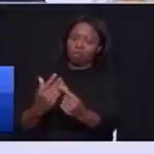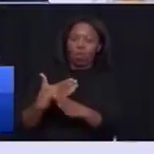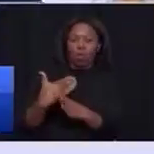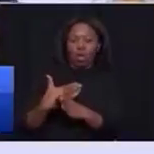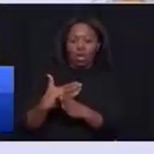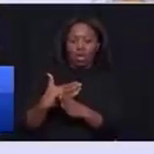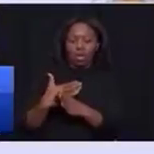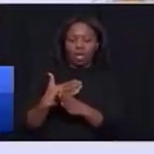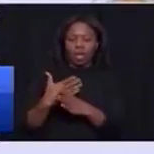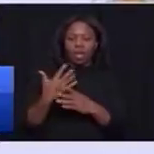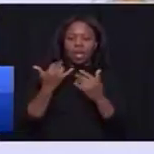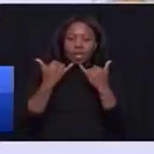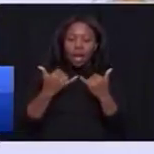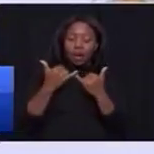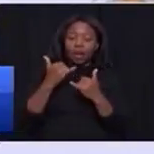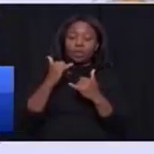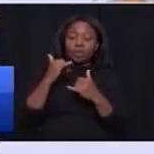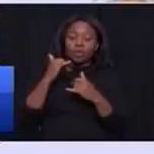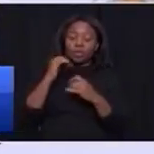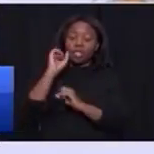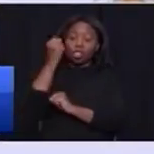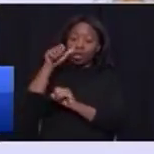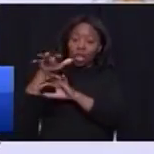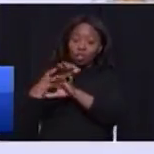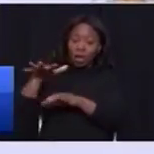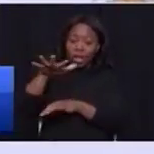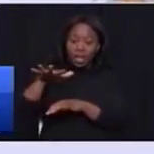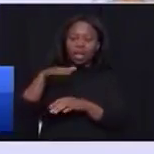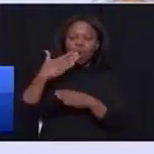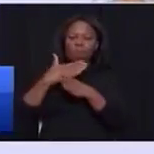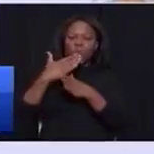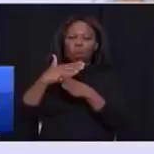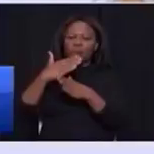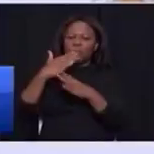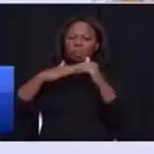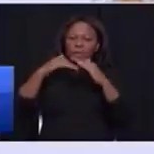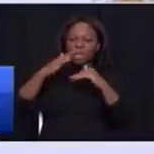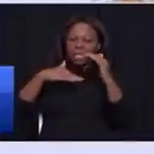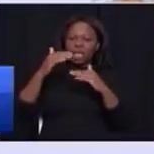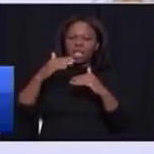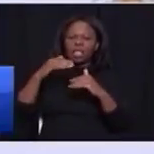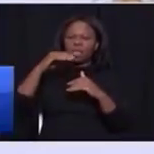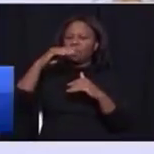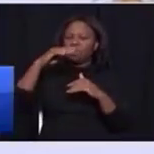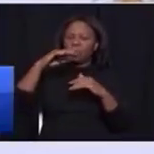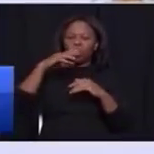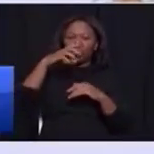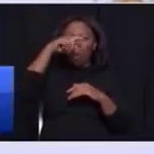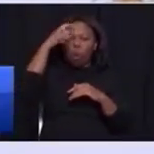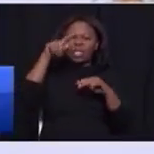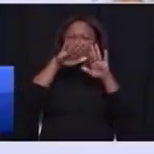labs, which are part of the industrial infrastructure we have built, will be expanded to provide for hot desks